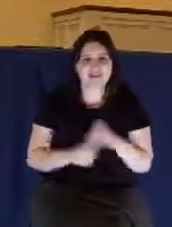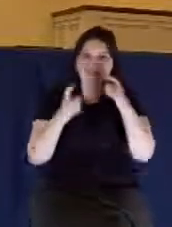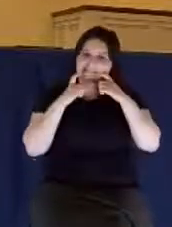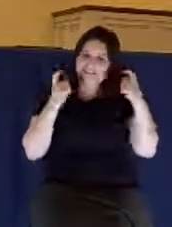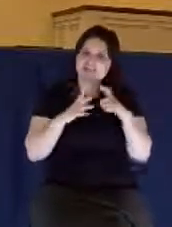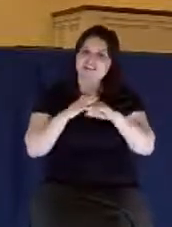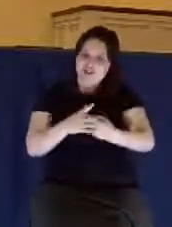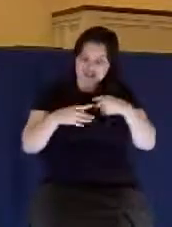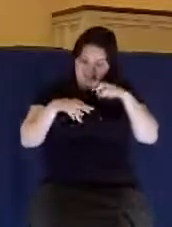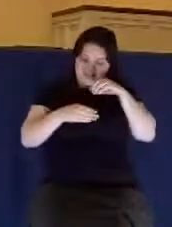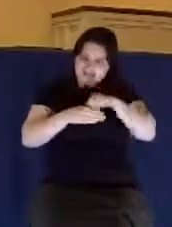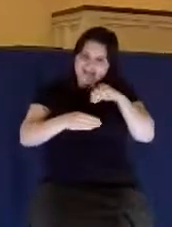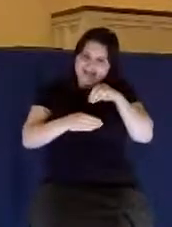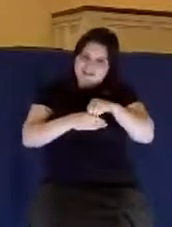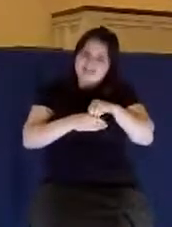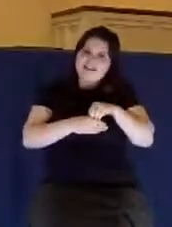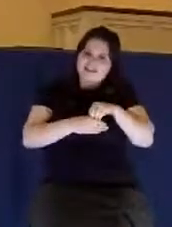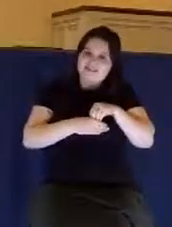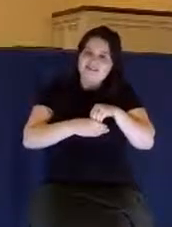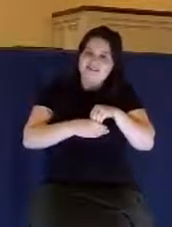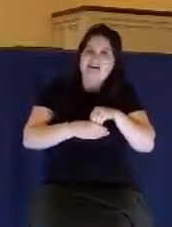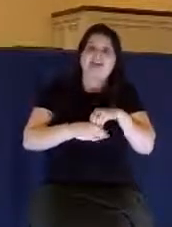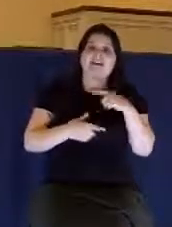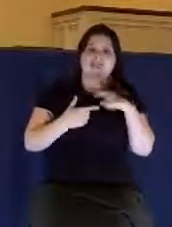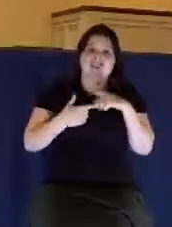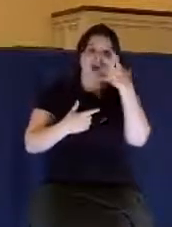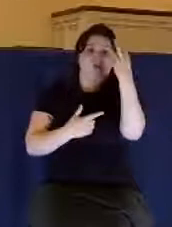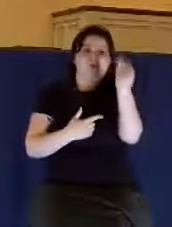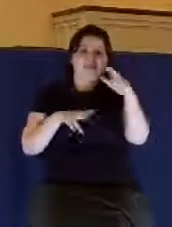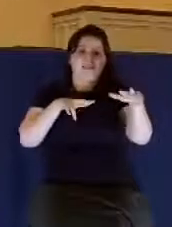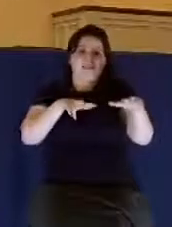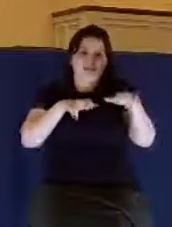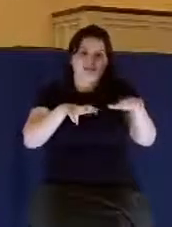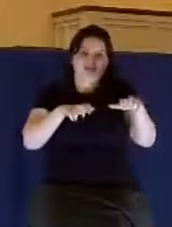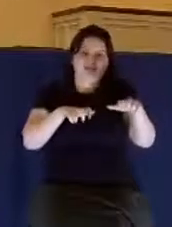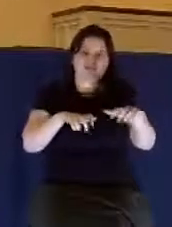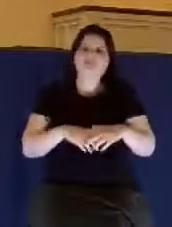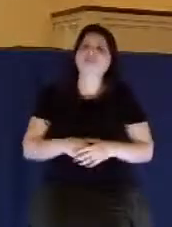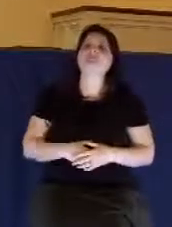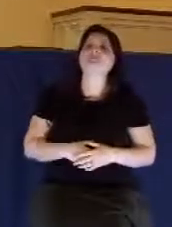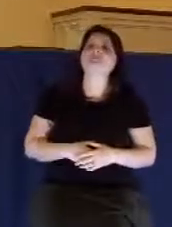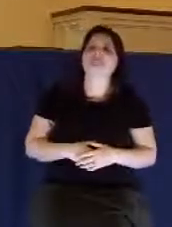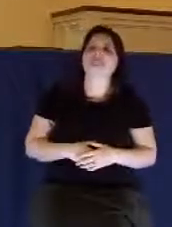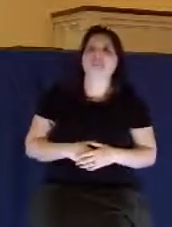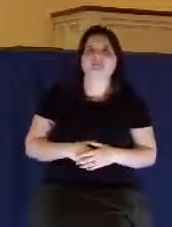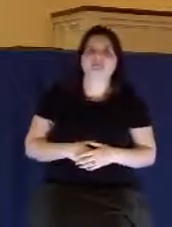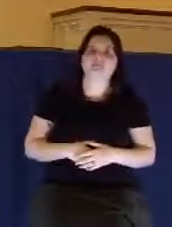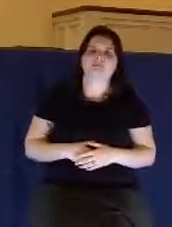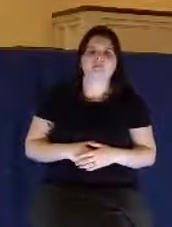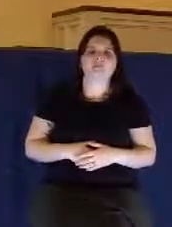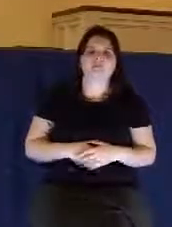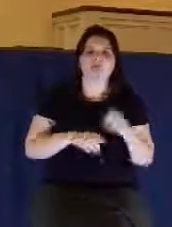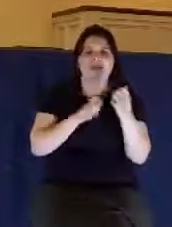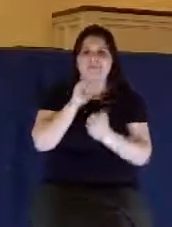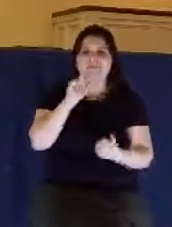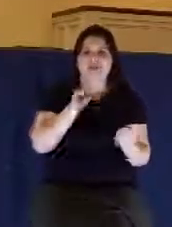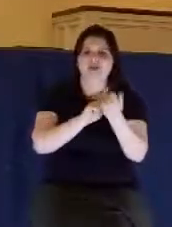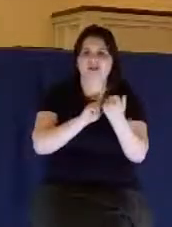the inward desire. There's the inward desire. There's the outward deception. And when those two things meet together,